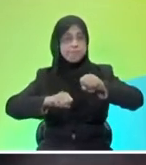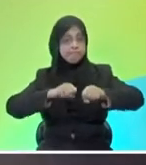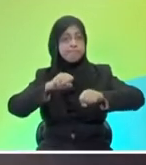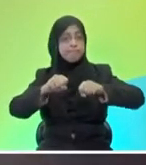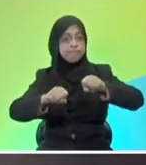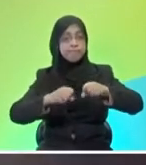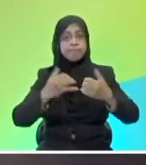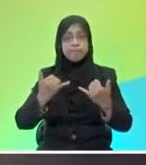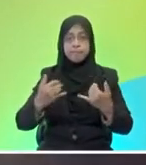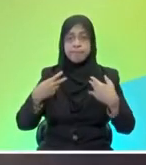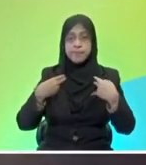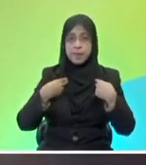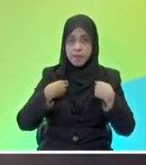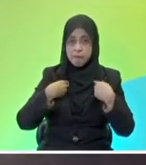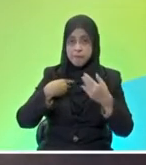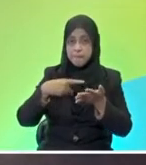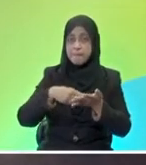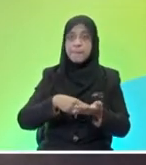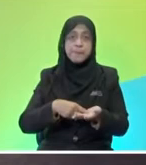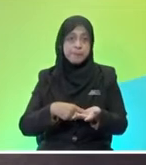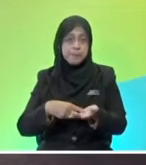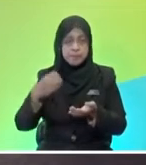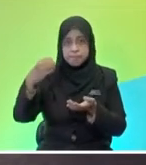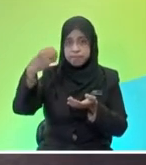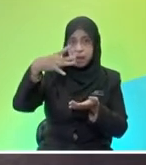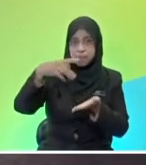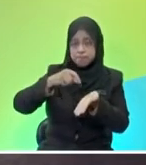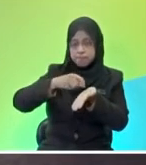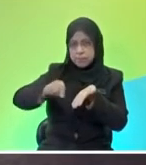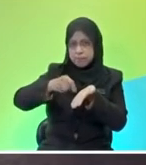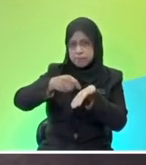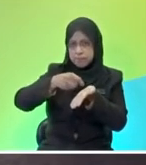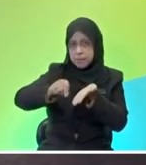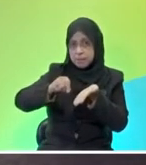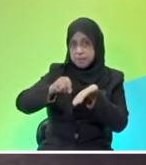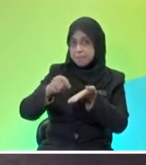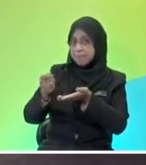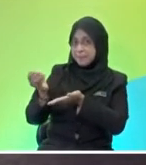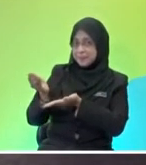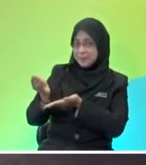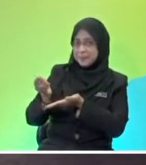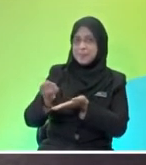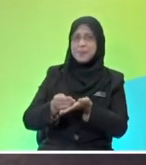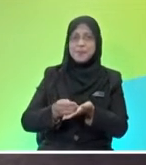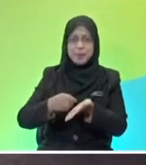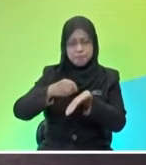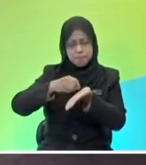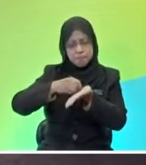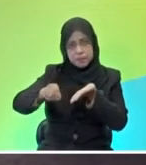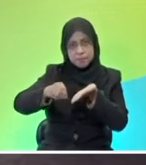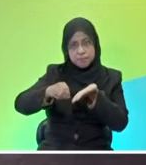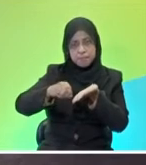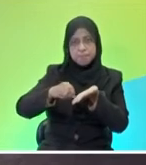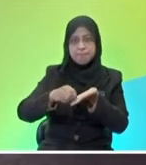Next, we have the match. Okay? Have you liked the match before? Yes, I have. Aha. So, is actually the match.